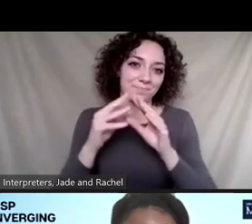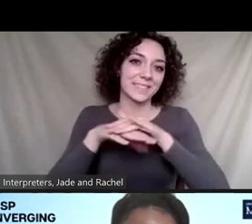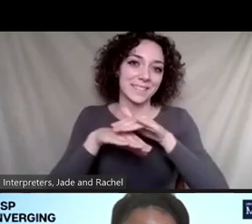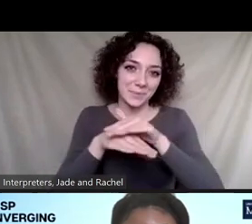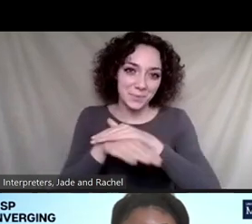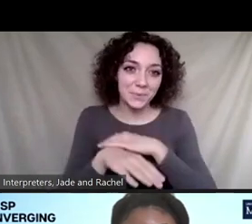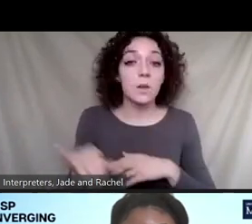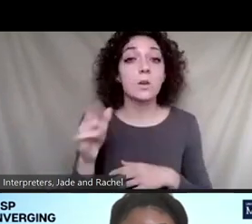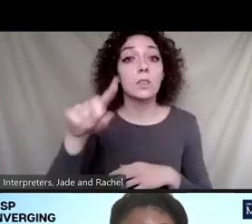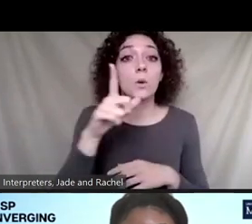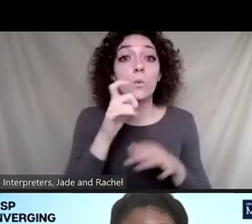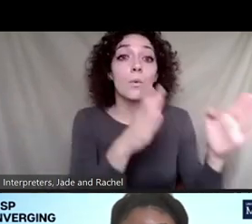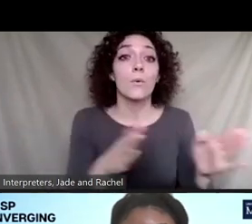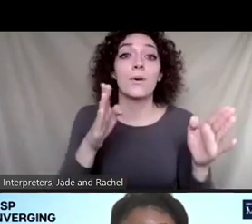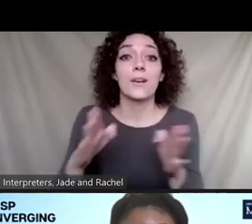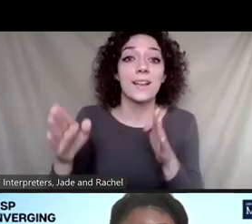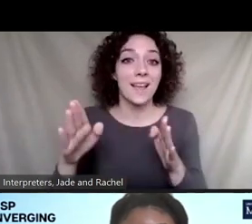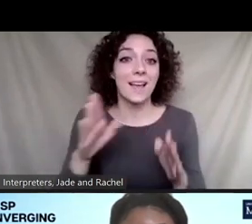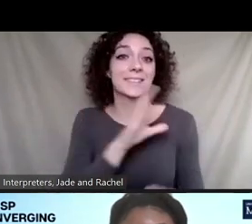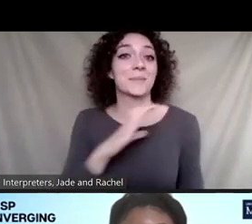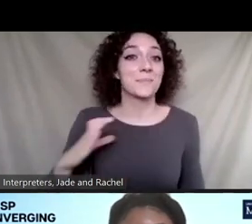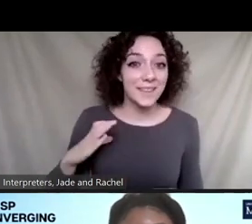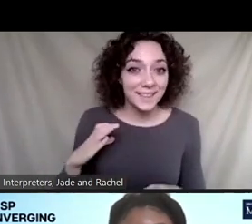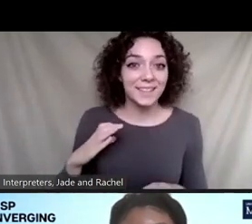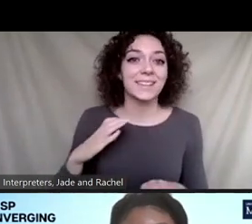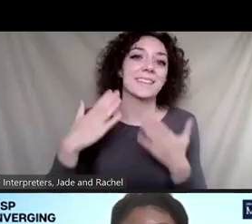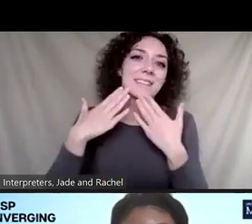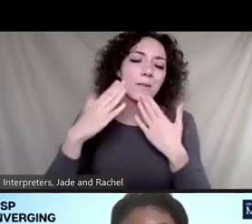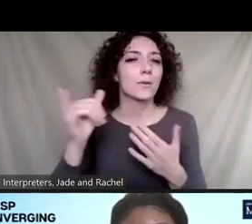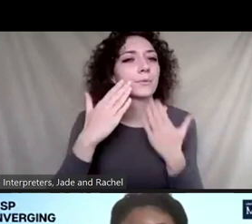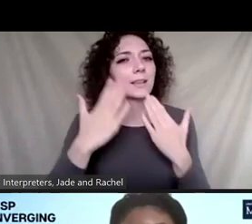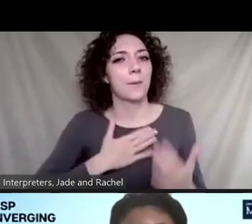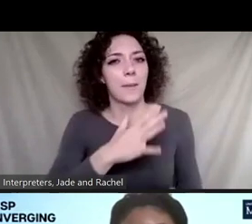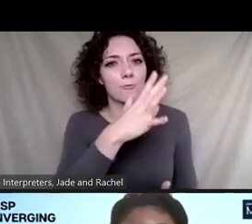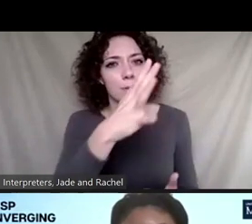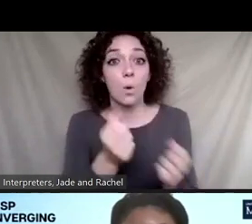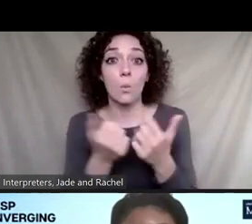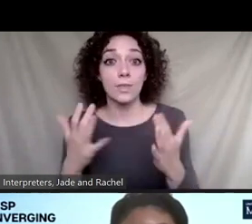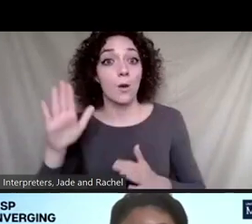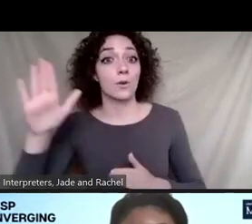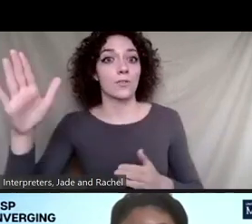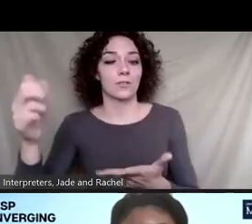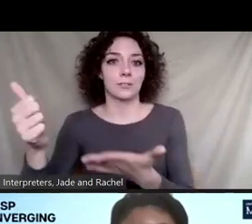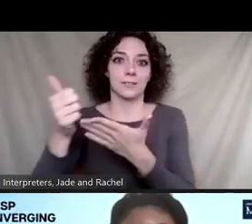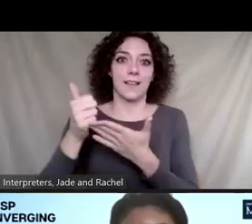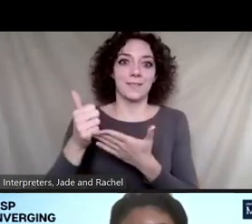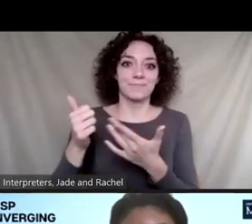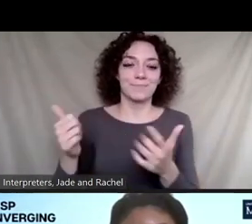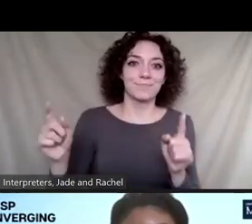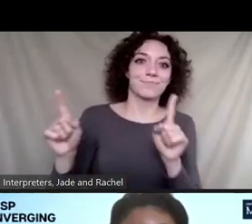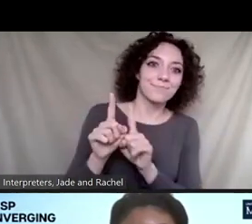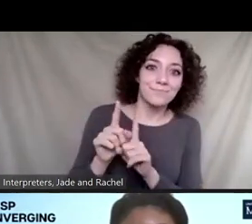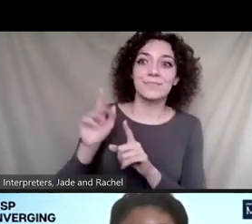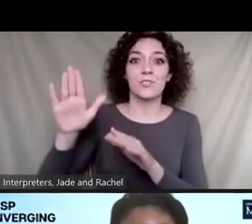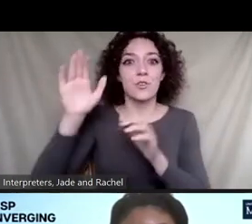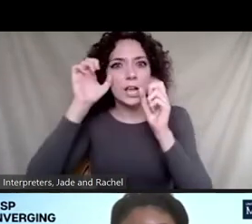organizing committee behind the scenes. And thank you to my grandmother without her inspiration and emphasis on education. I would not be